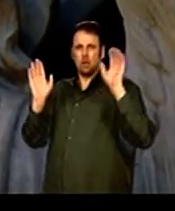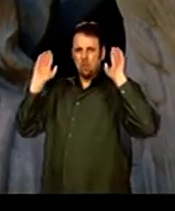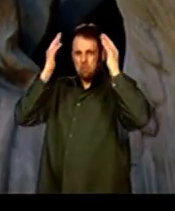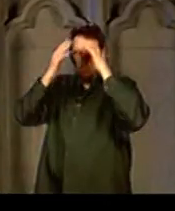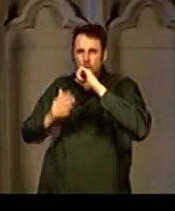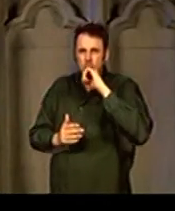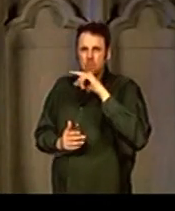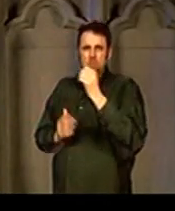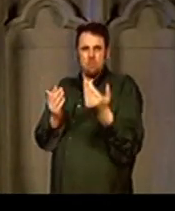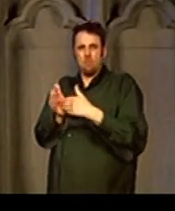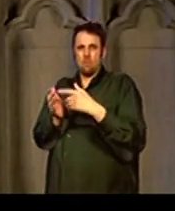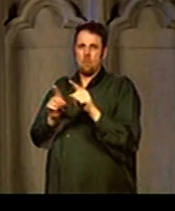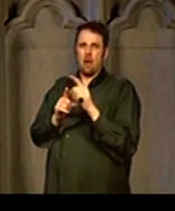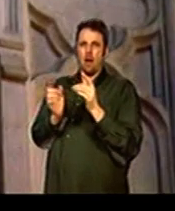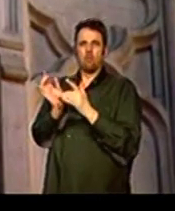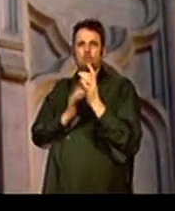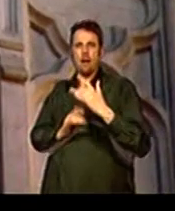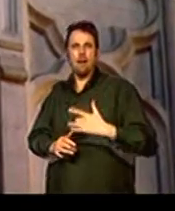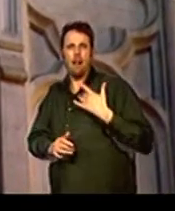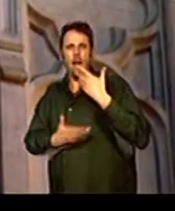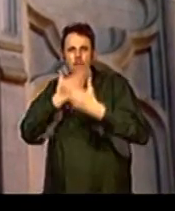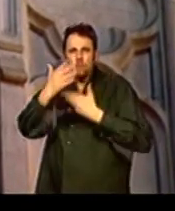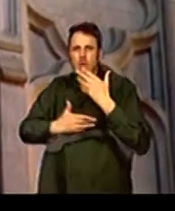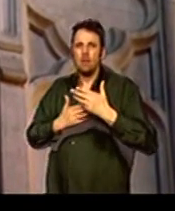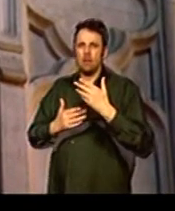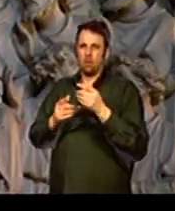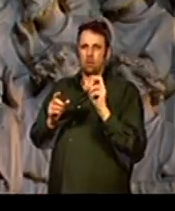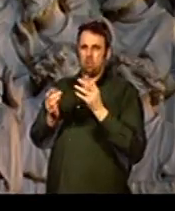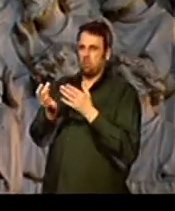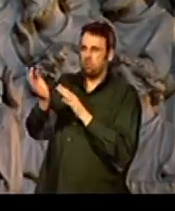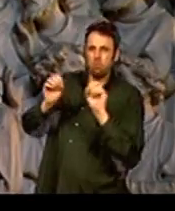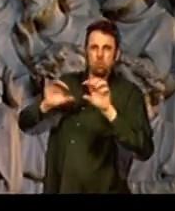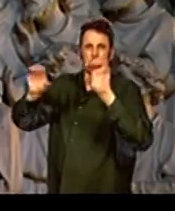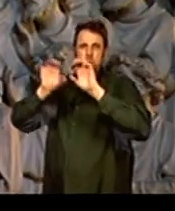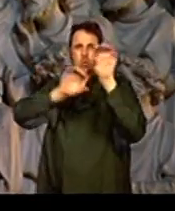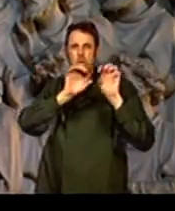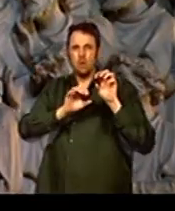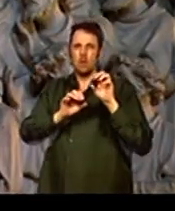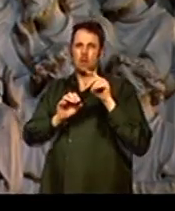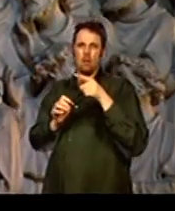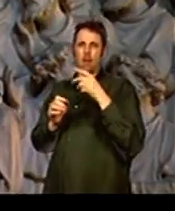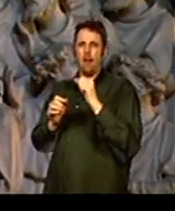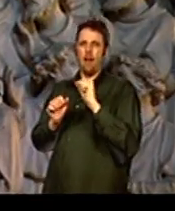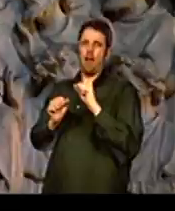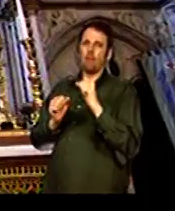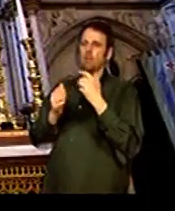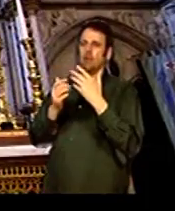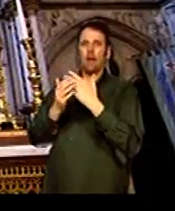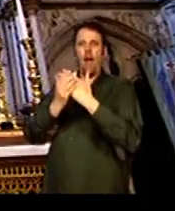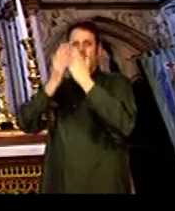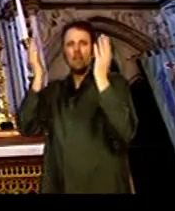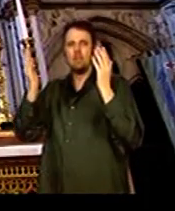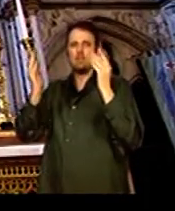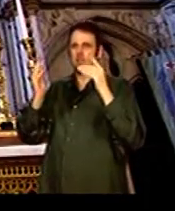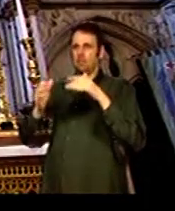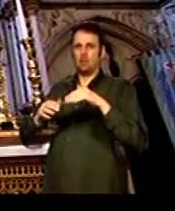angels and bishops and yet more narratives from the life of Christ running around the whole building, a veritable company of